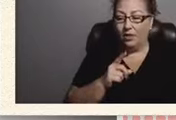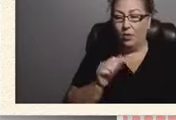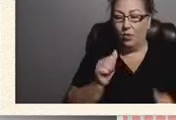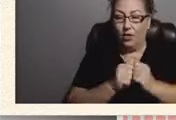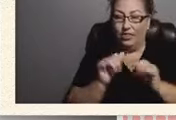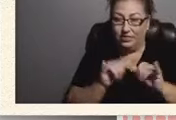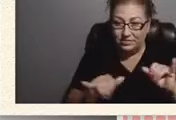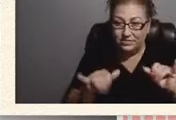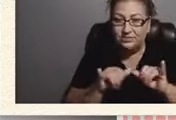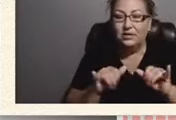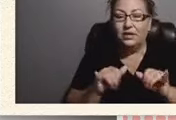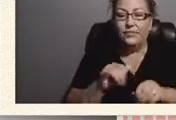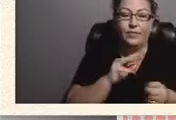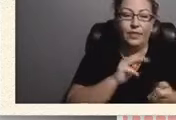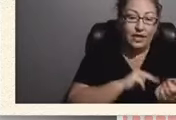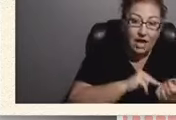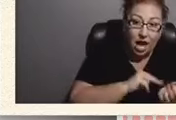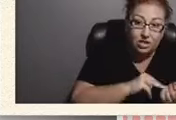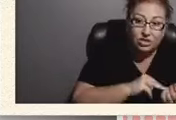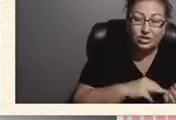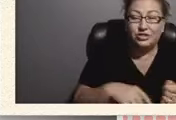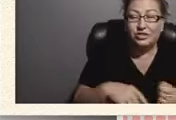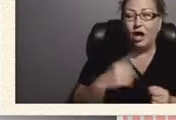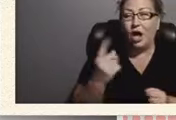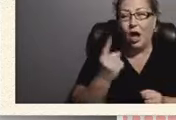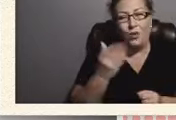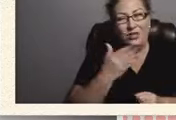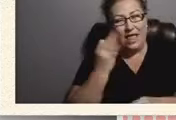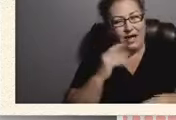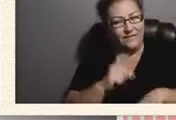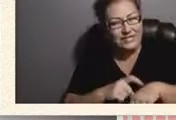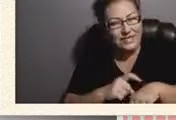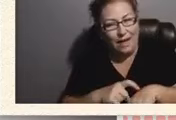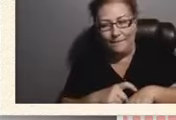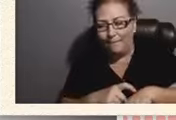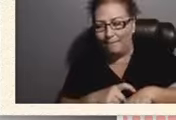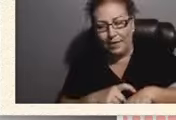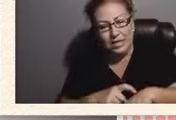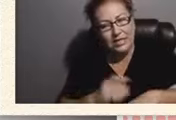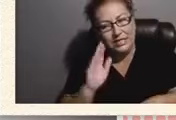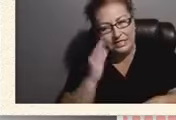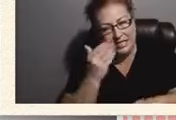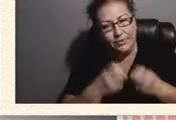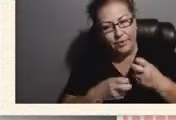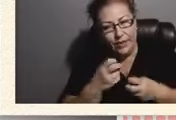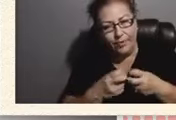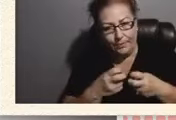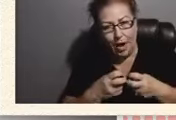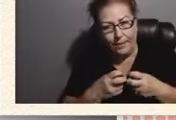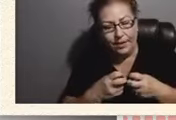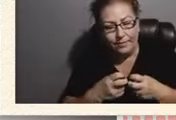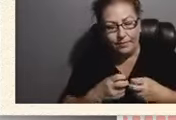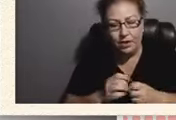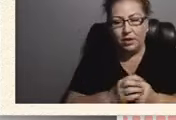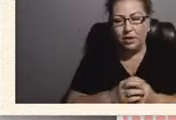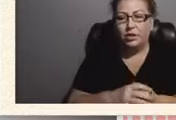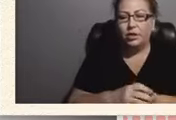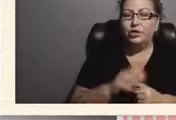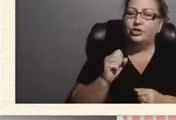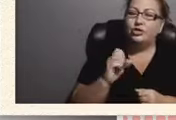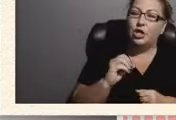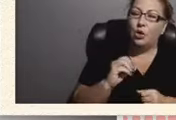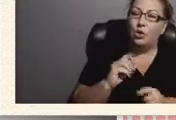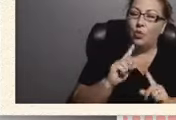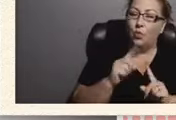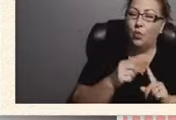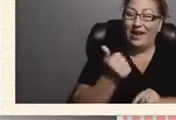always lack of time seems to be the problem so when any of you find